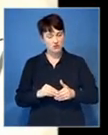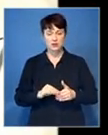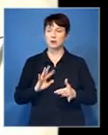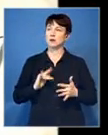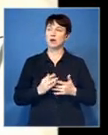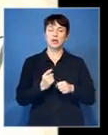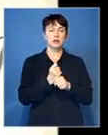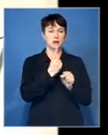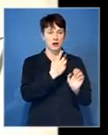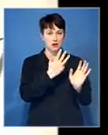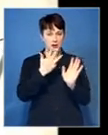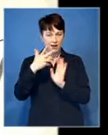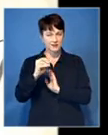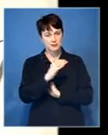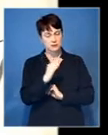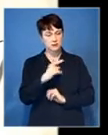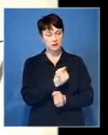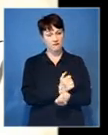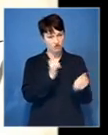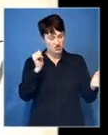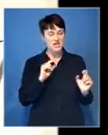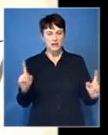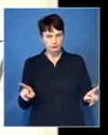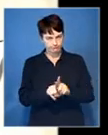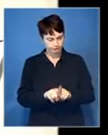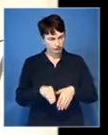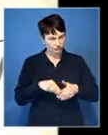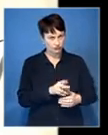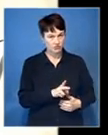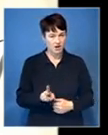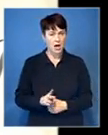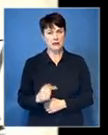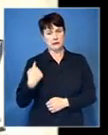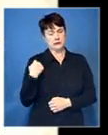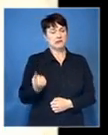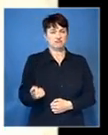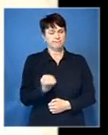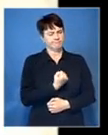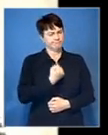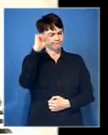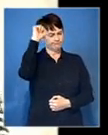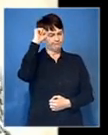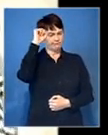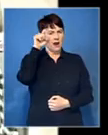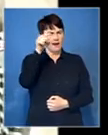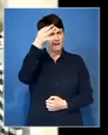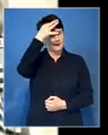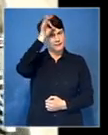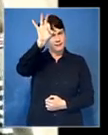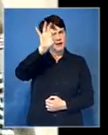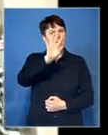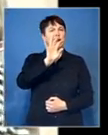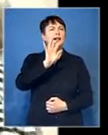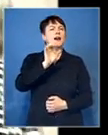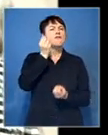More recently, she expressed her position to the Protection of State Information Bill. She said the reintroduction of censorship